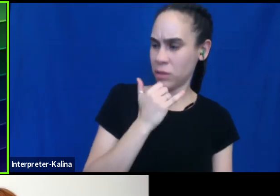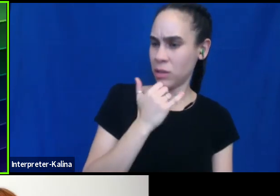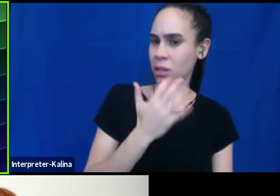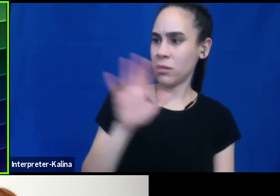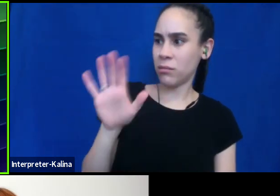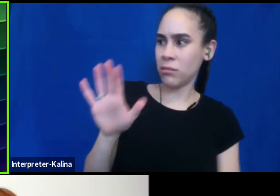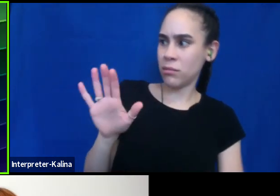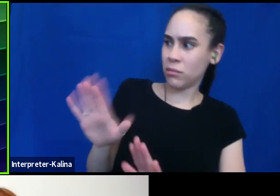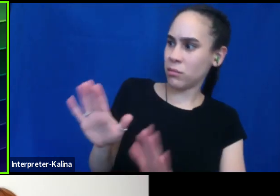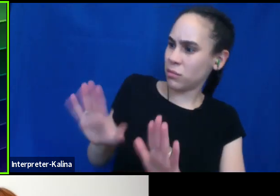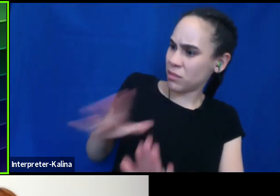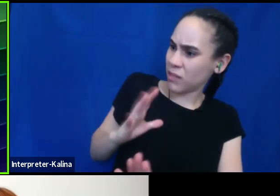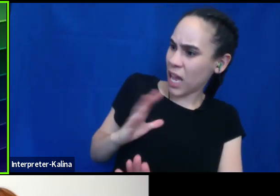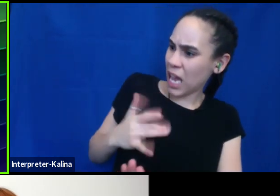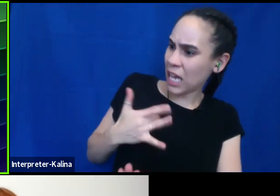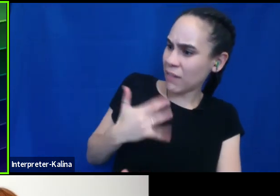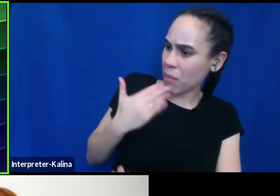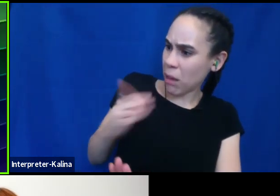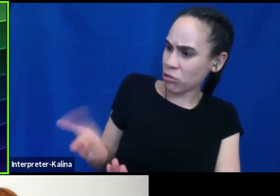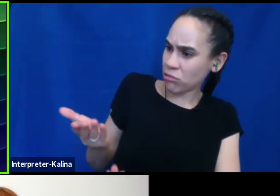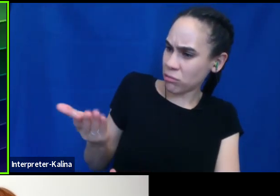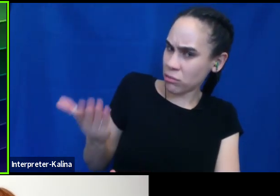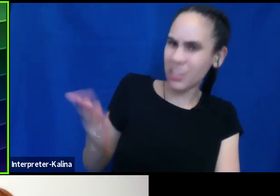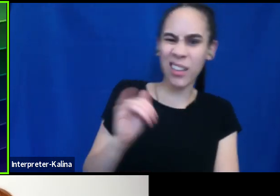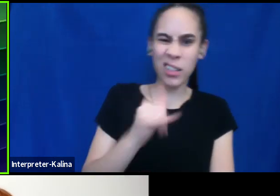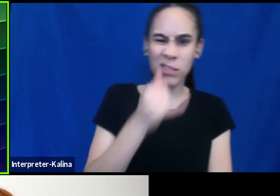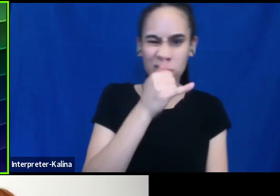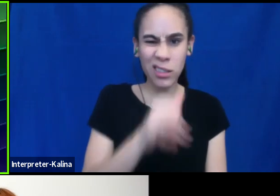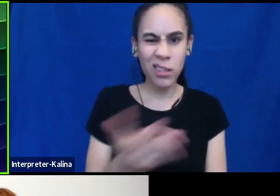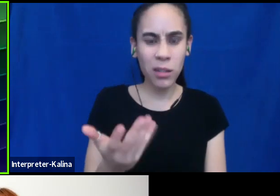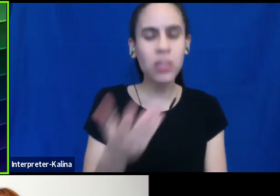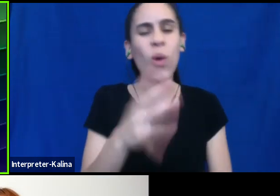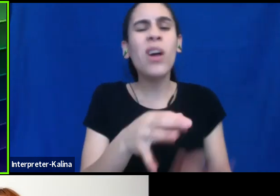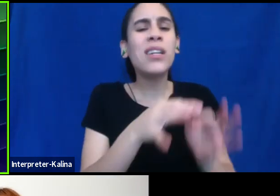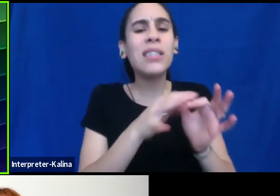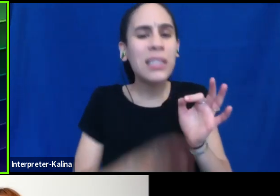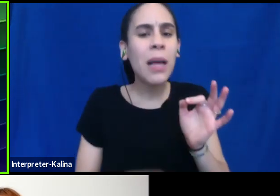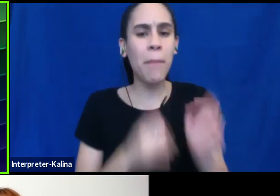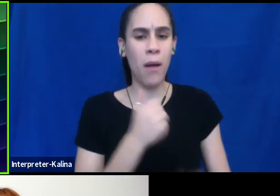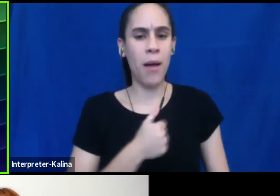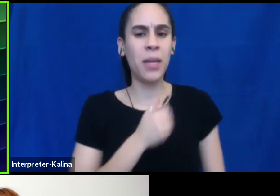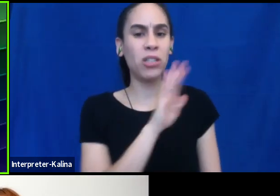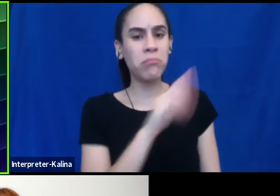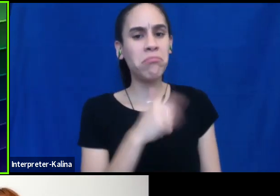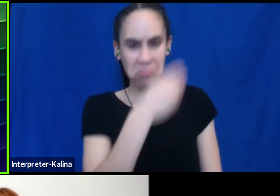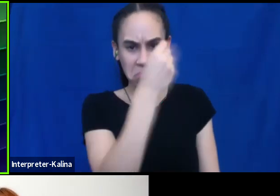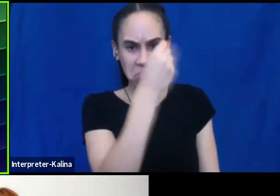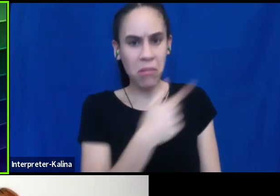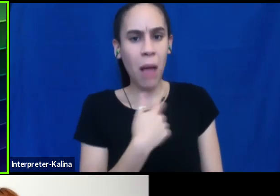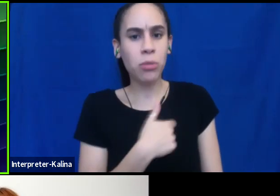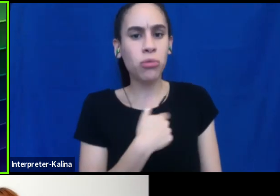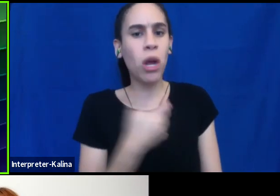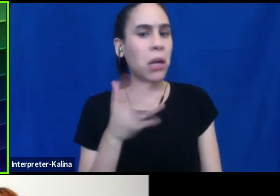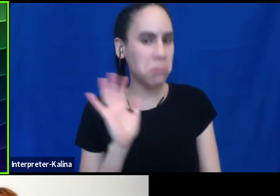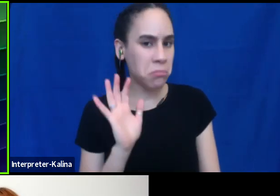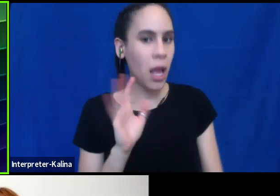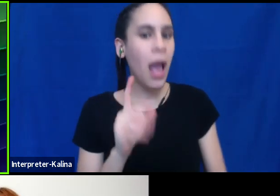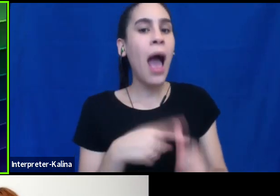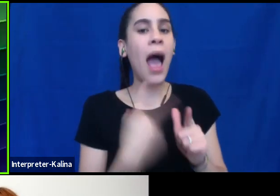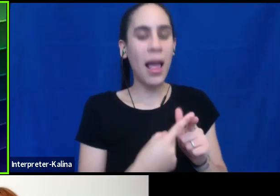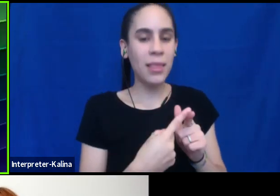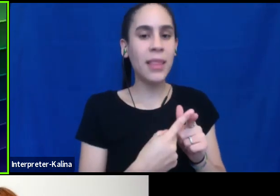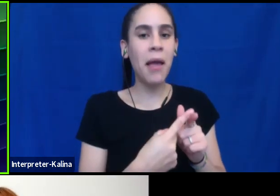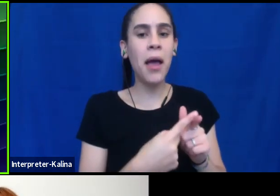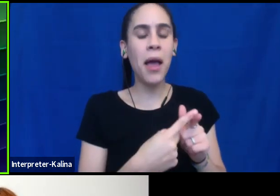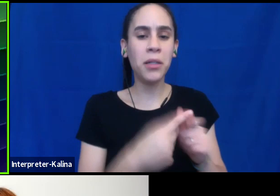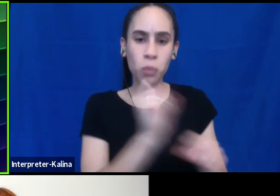trying to make the other person feel better, which is ridiculous. So just a simple apology. I'm so sorry. Um, and then put the work in to get it right the next